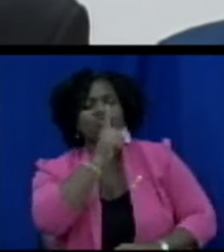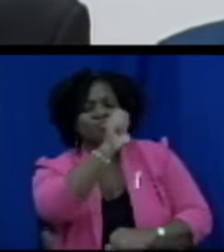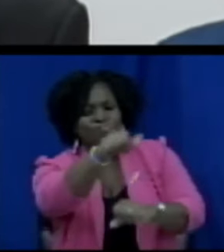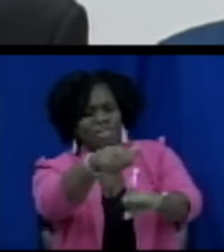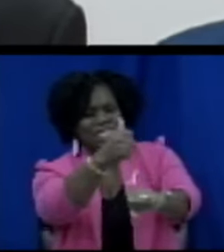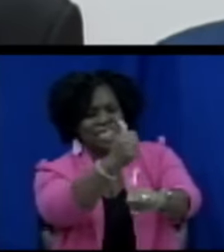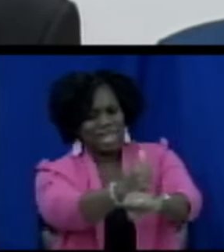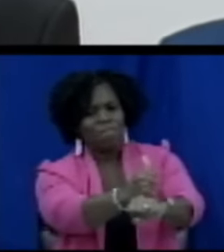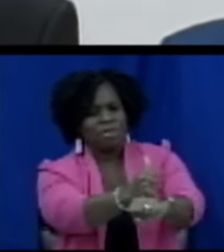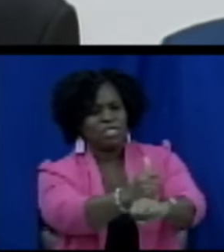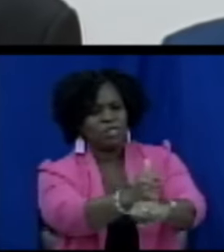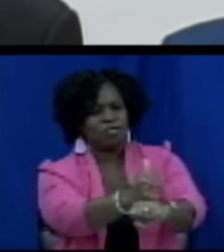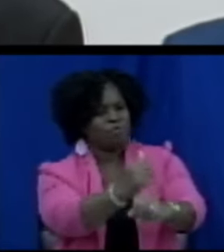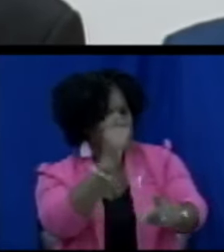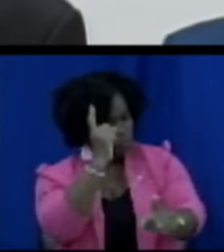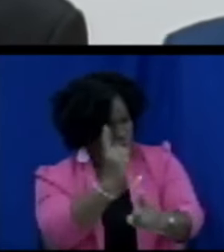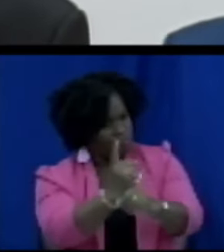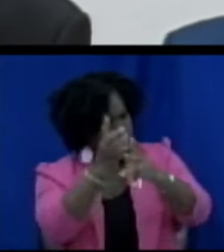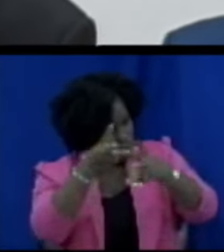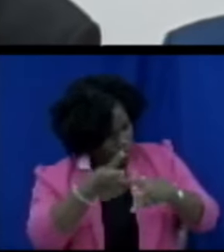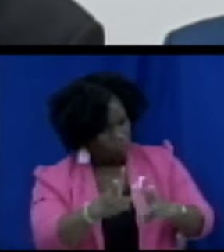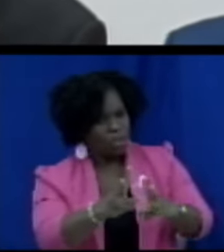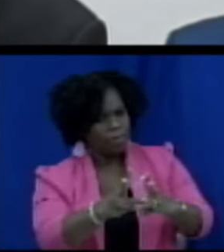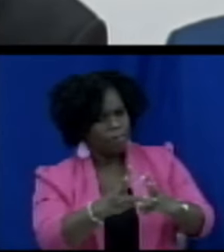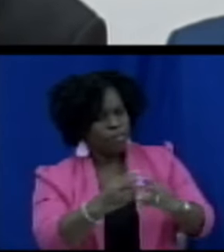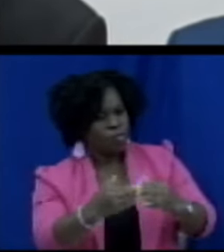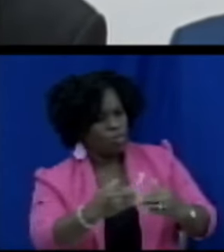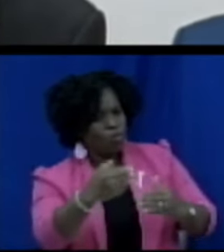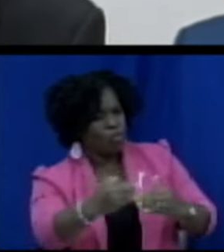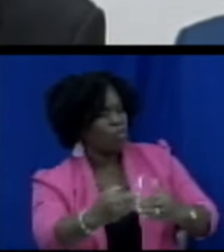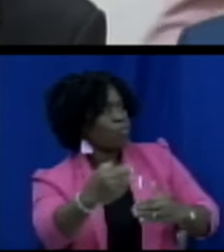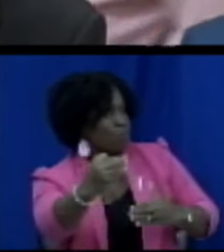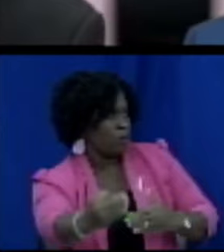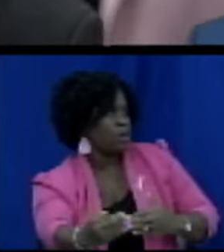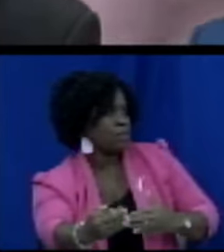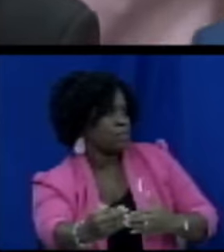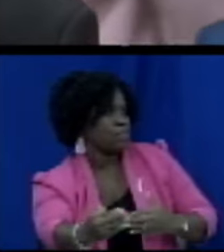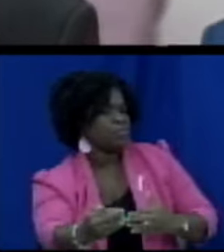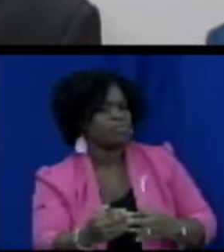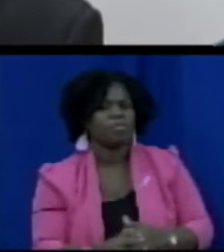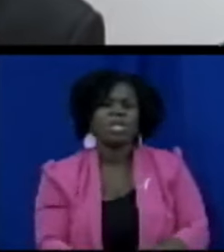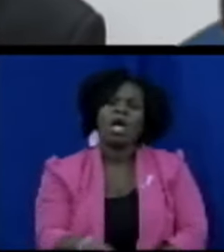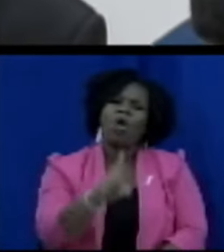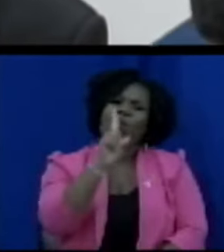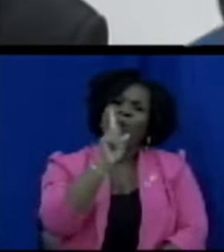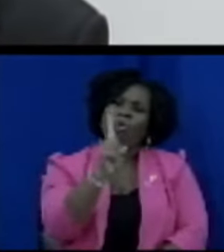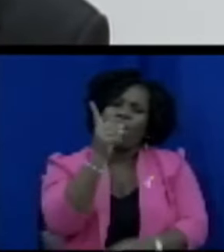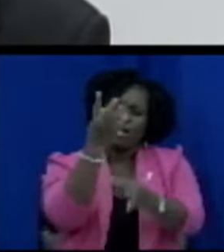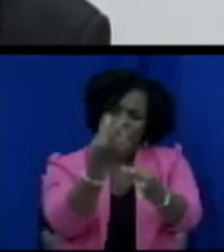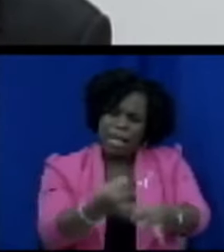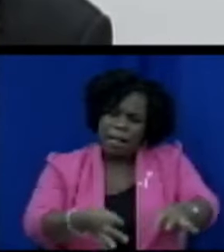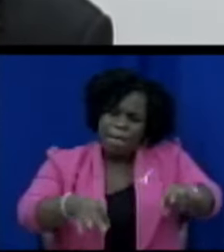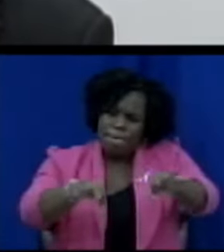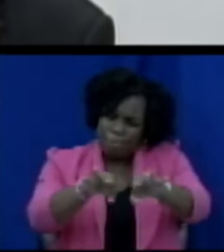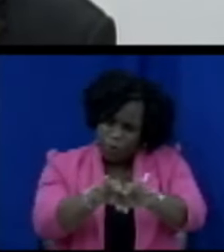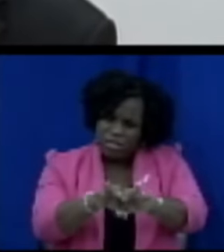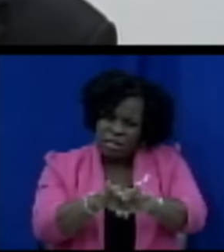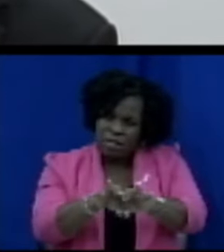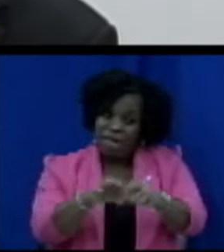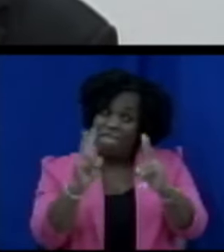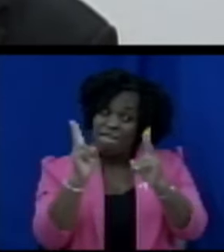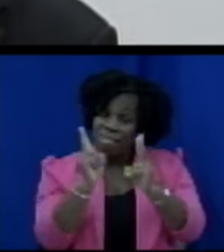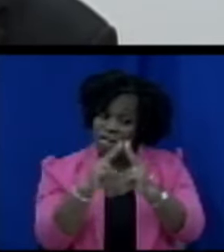for moving in the right direction and one of the important critical areas